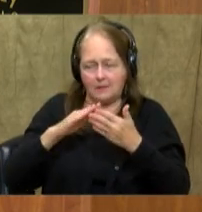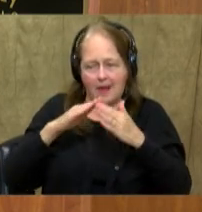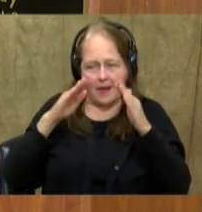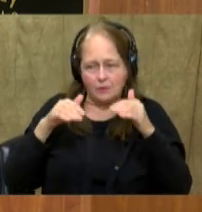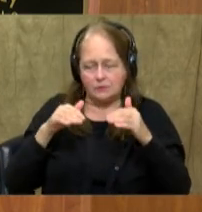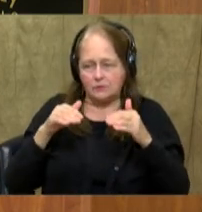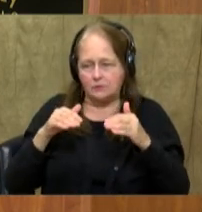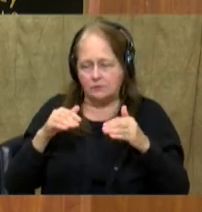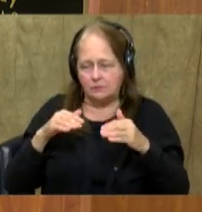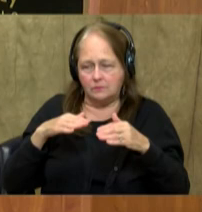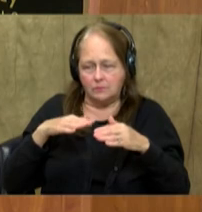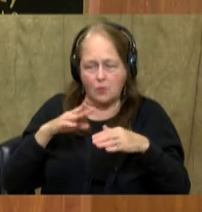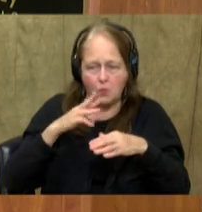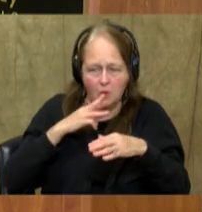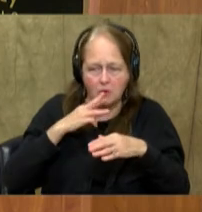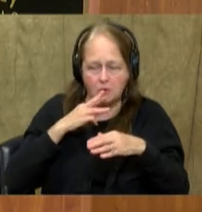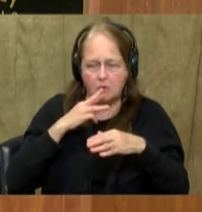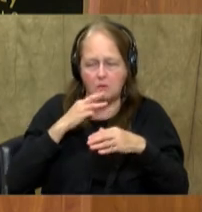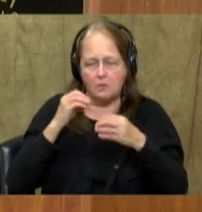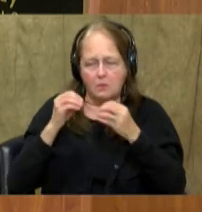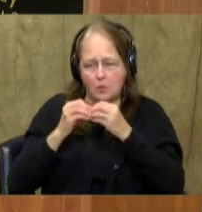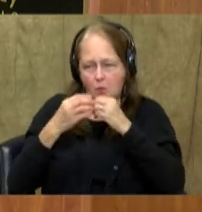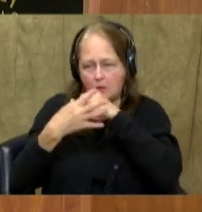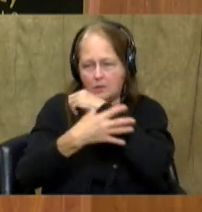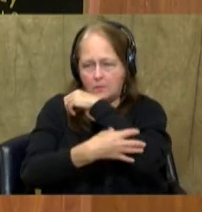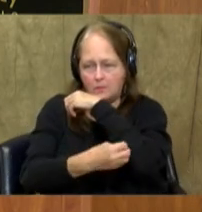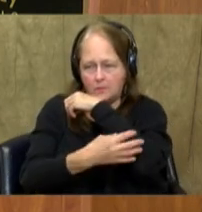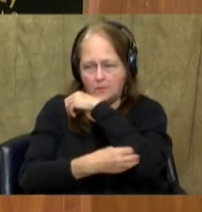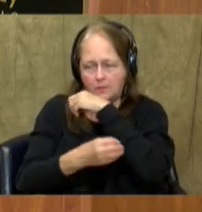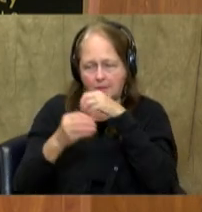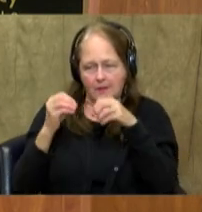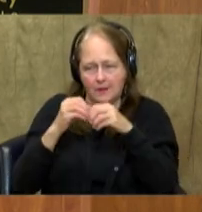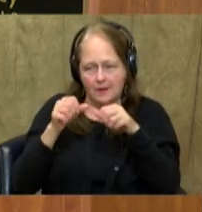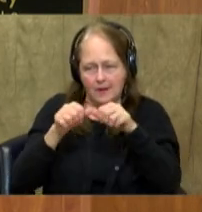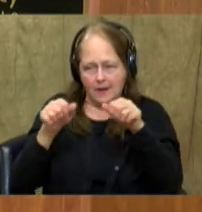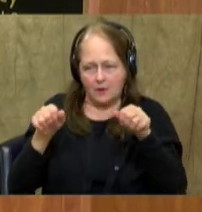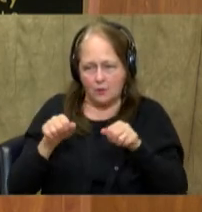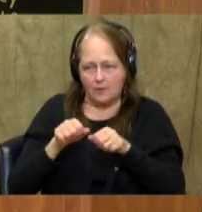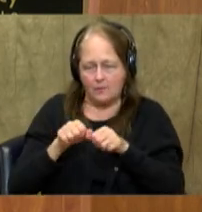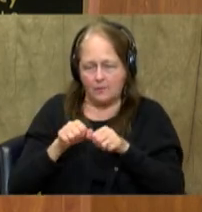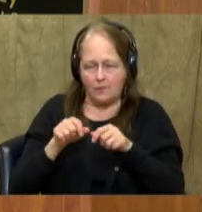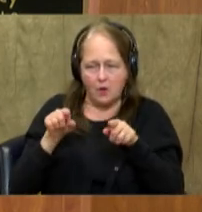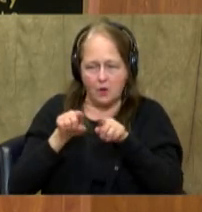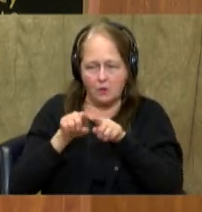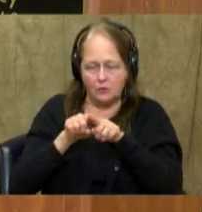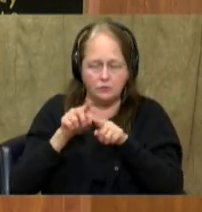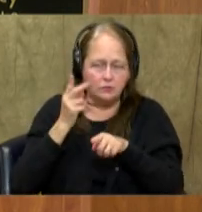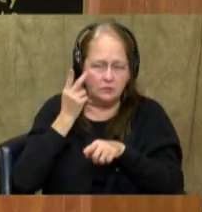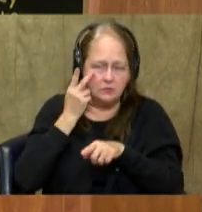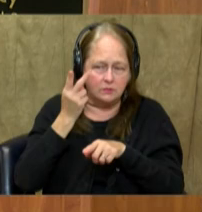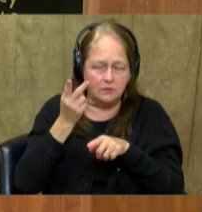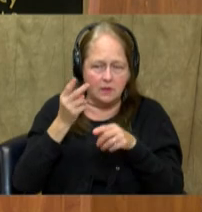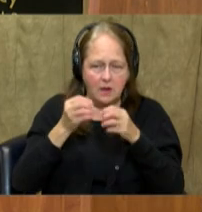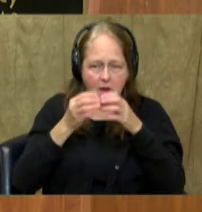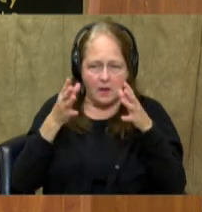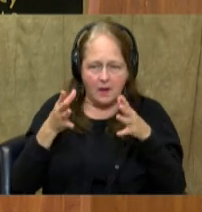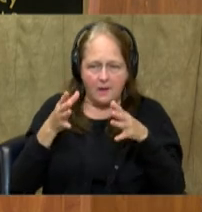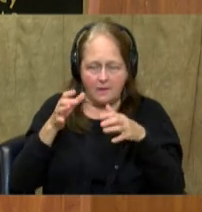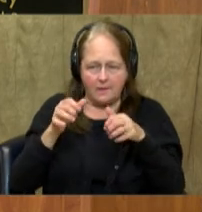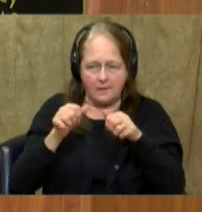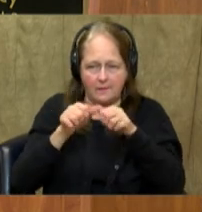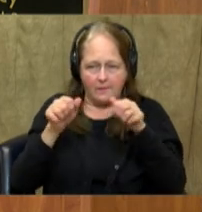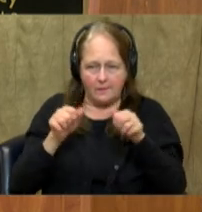to expand. And then that just leads to more poverty in these areas. Also what we're seeing in a lot of areas